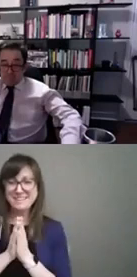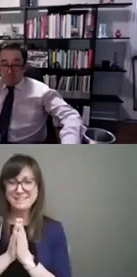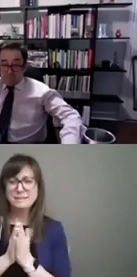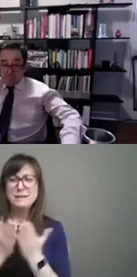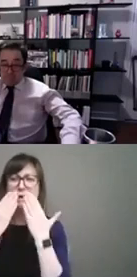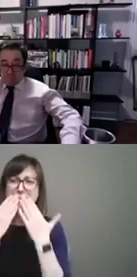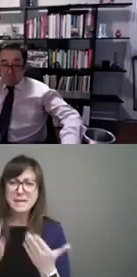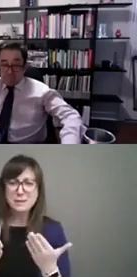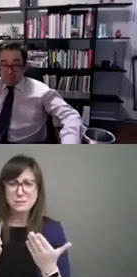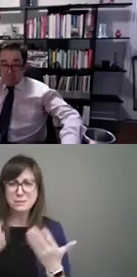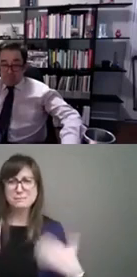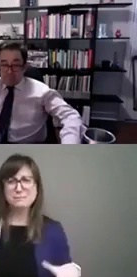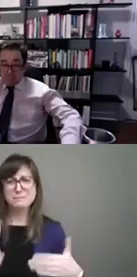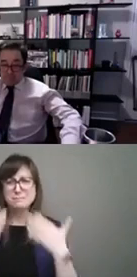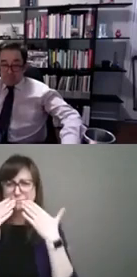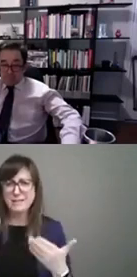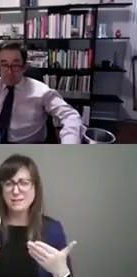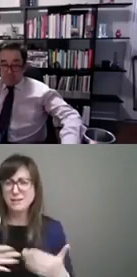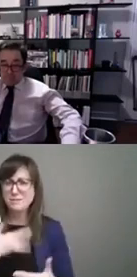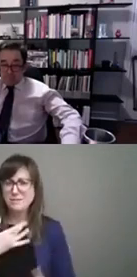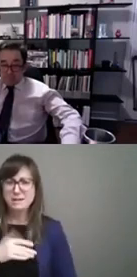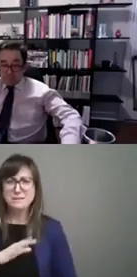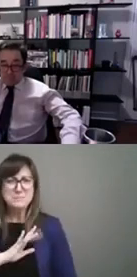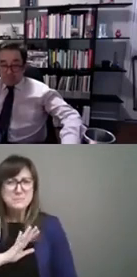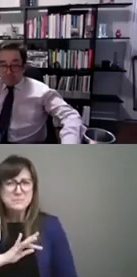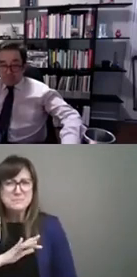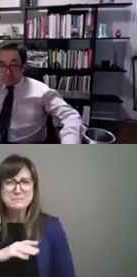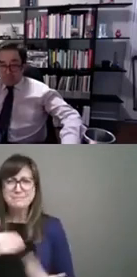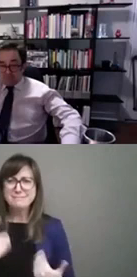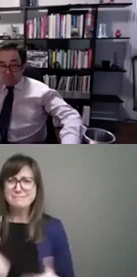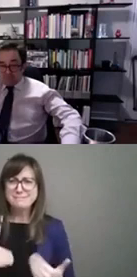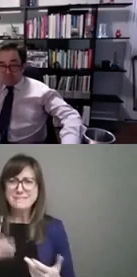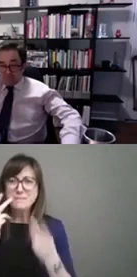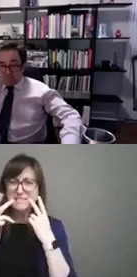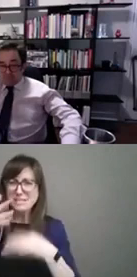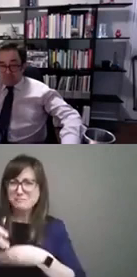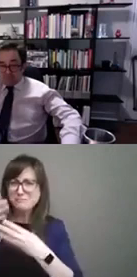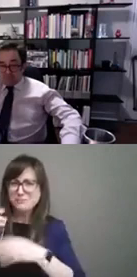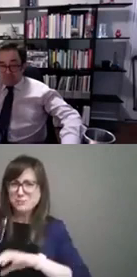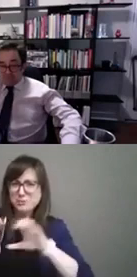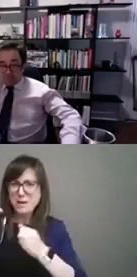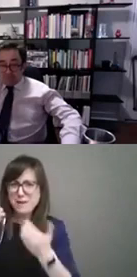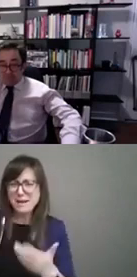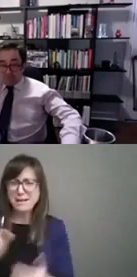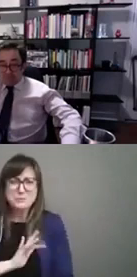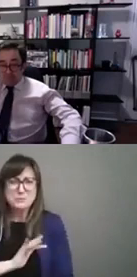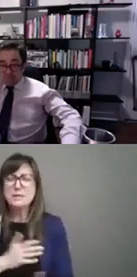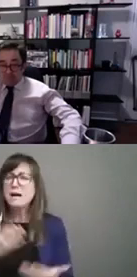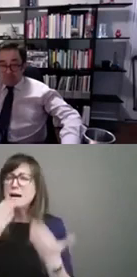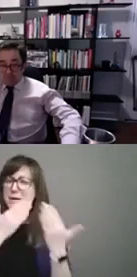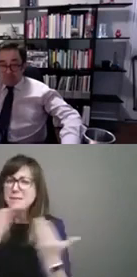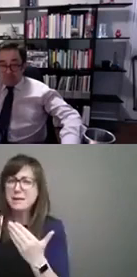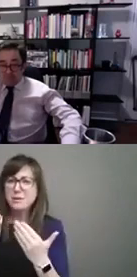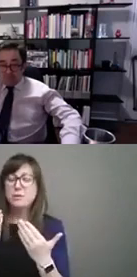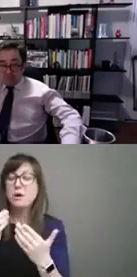everyone uh i think this was and i see uh the a lot of the chat so just to uh thank you everyone thank you the panelists